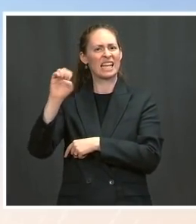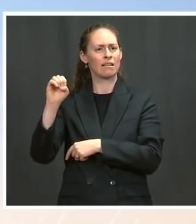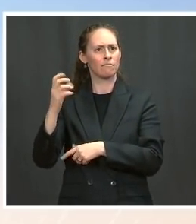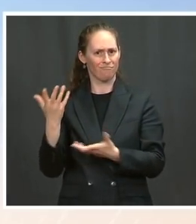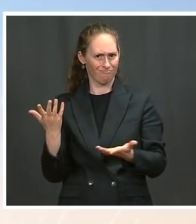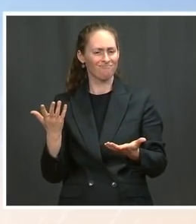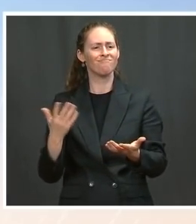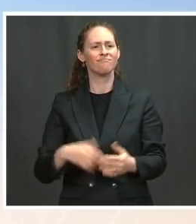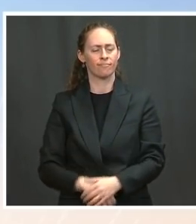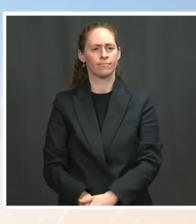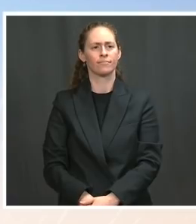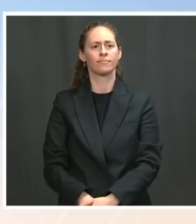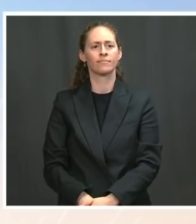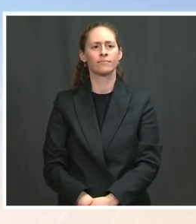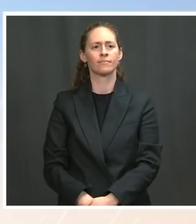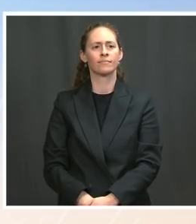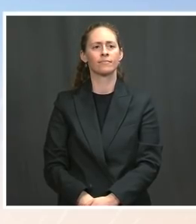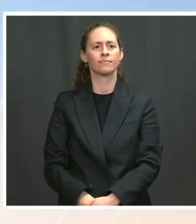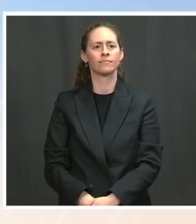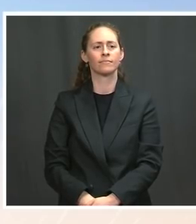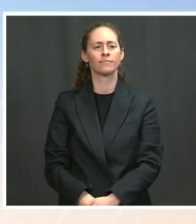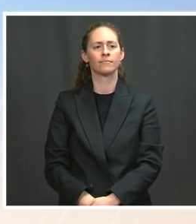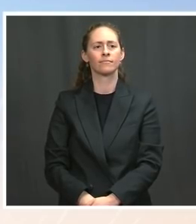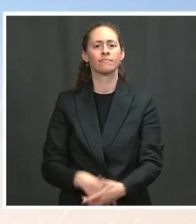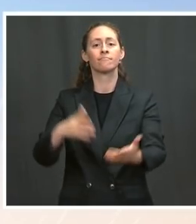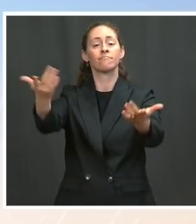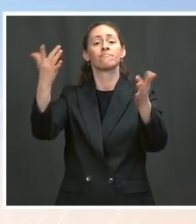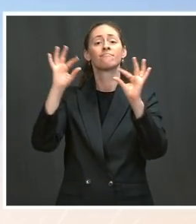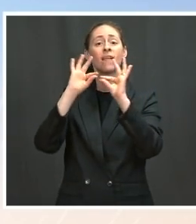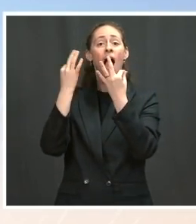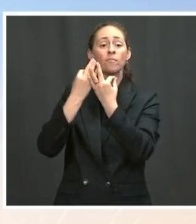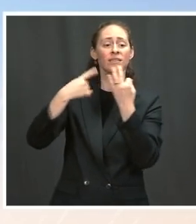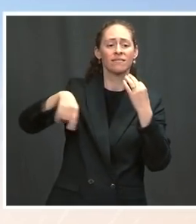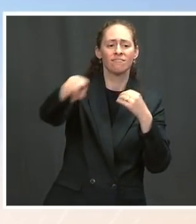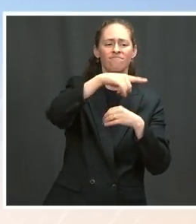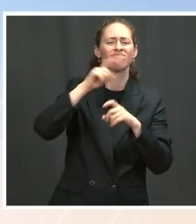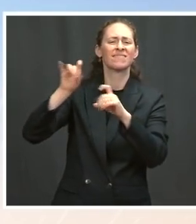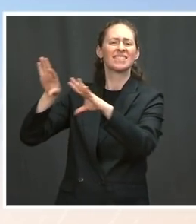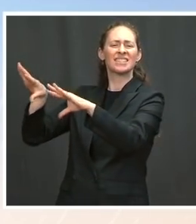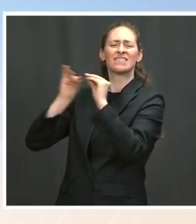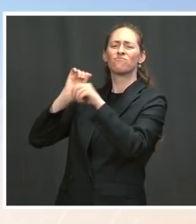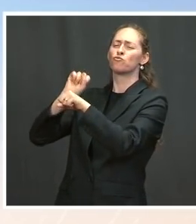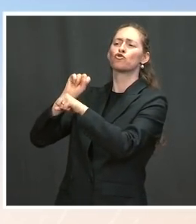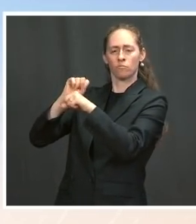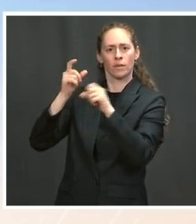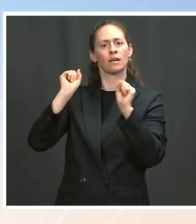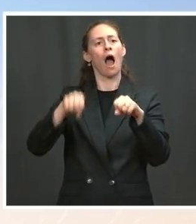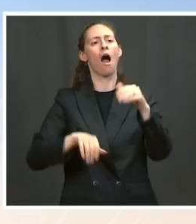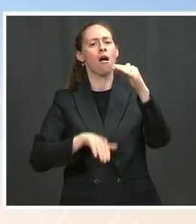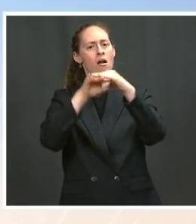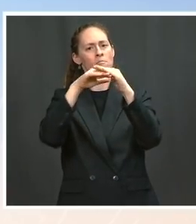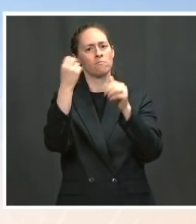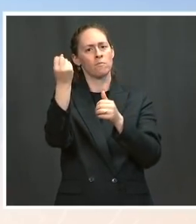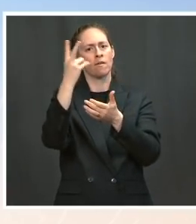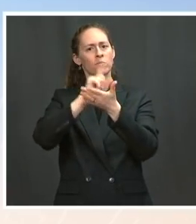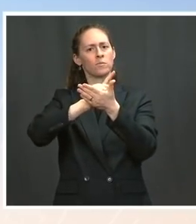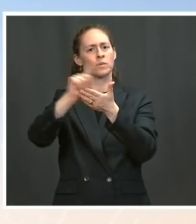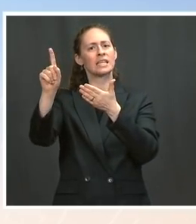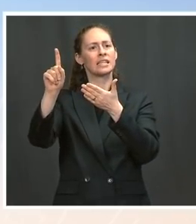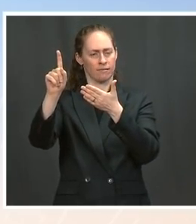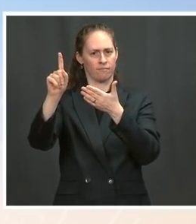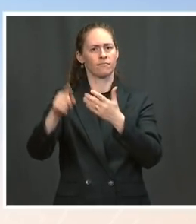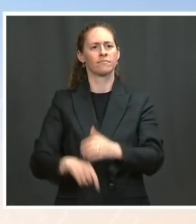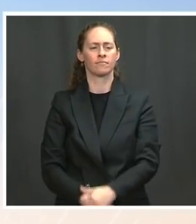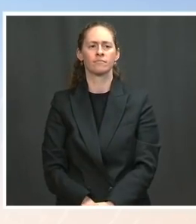With today's jobs numbers, I'm confident we will have a strong, prosperous economy this year and in